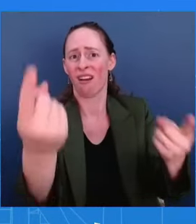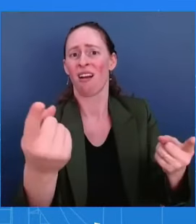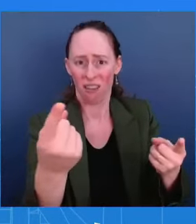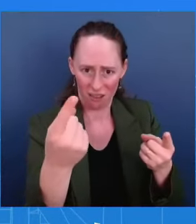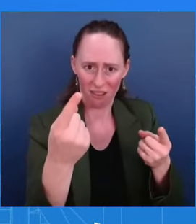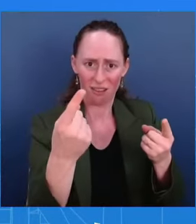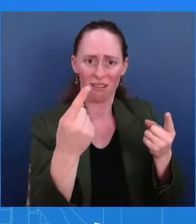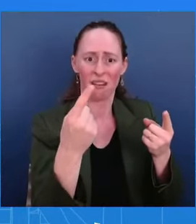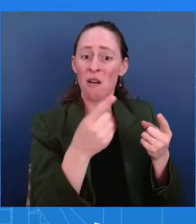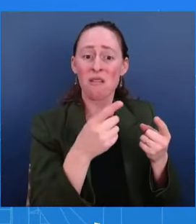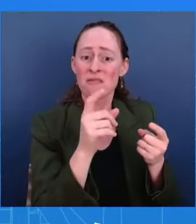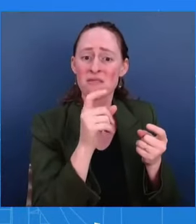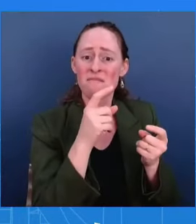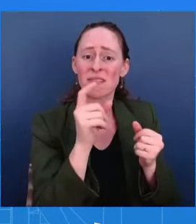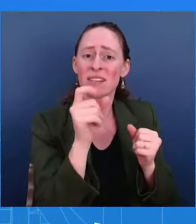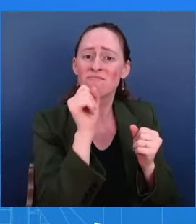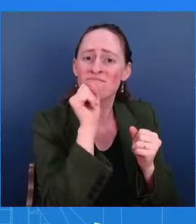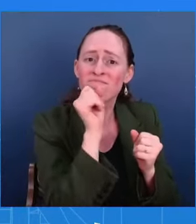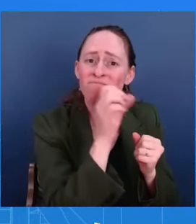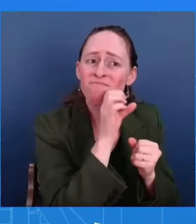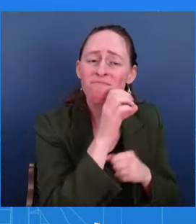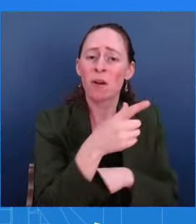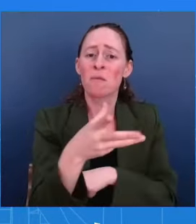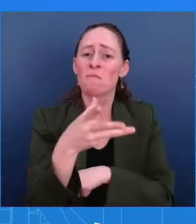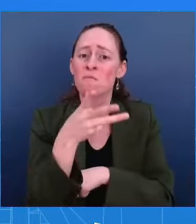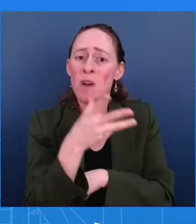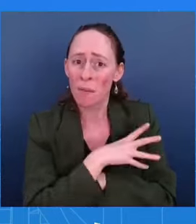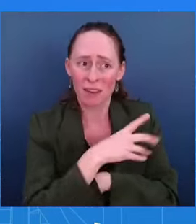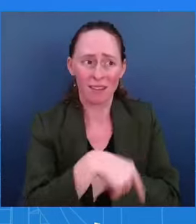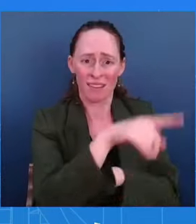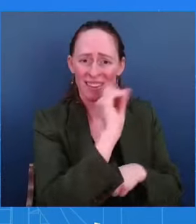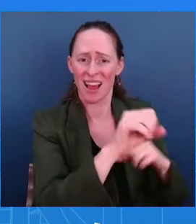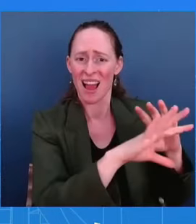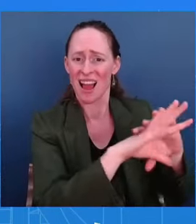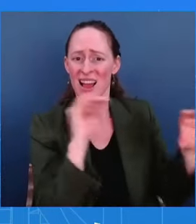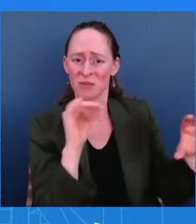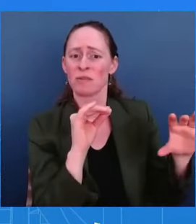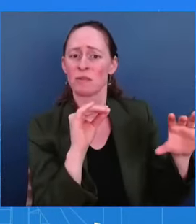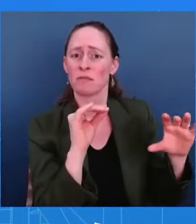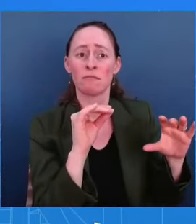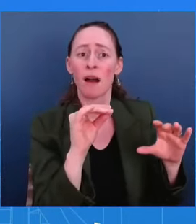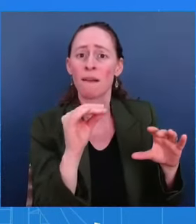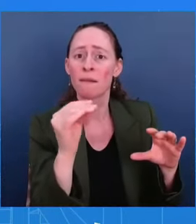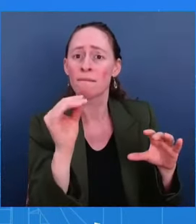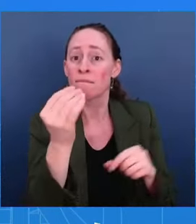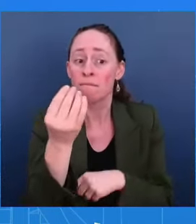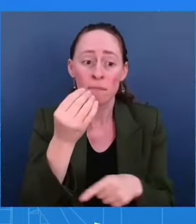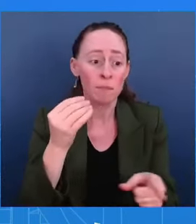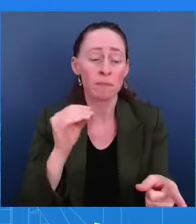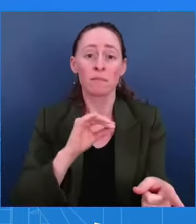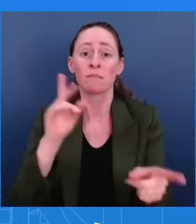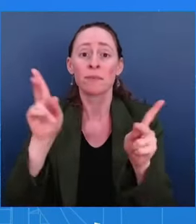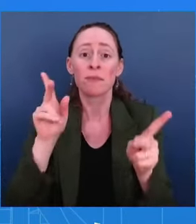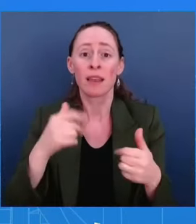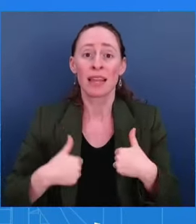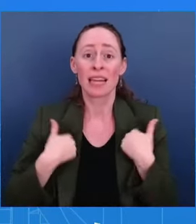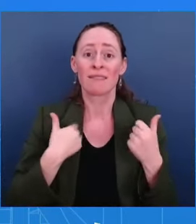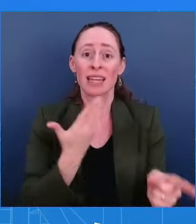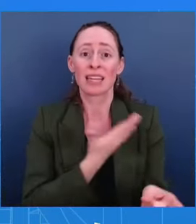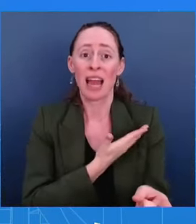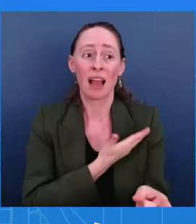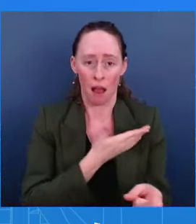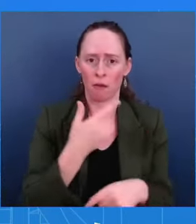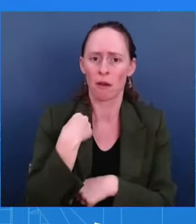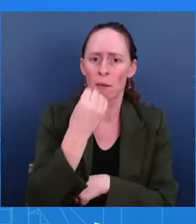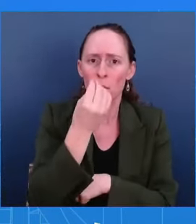women in particular. But if you can get through phase one, because once you get into phase one, and that's the goal, just let us get to phase one right now,